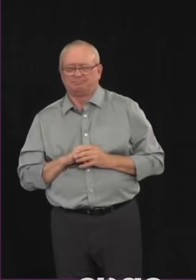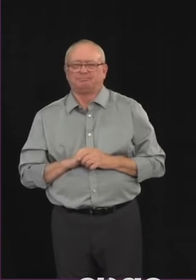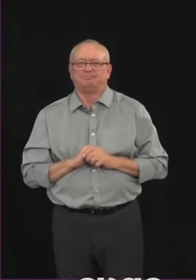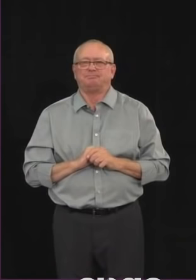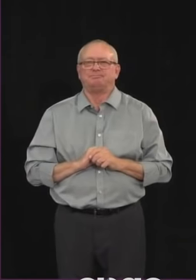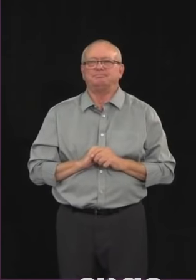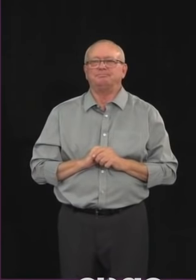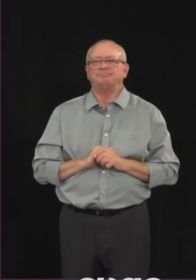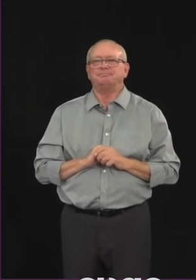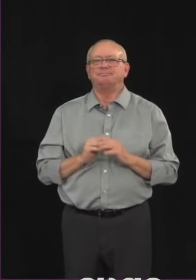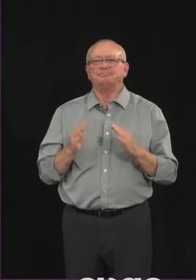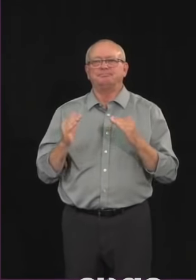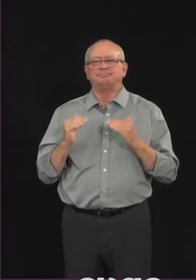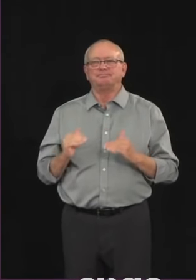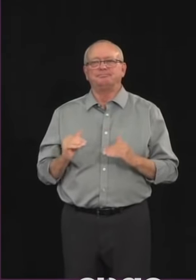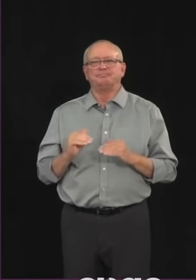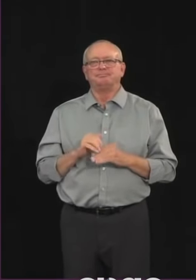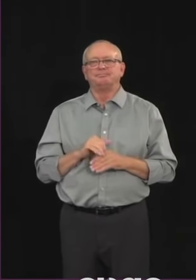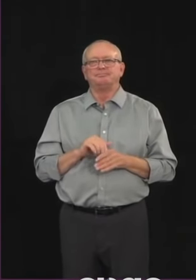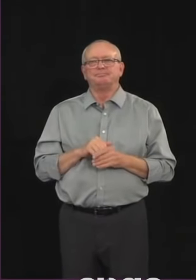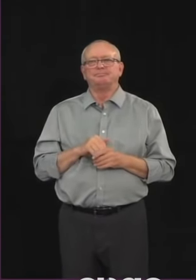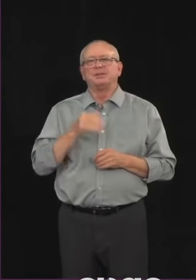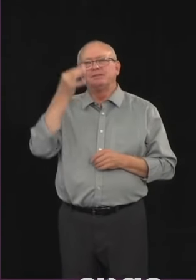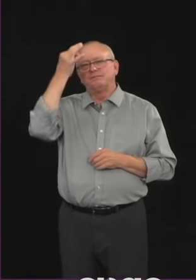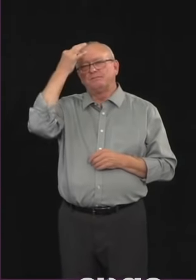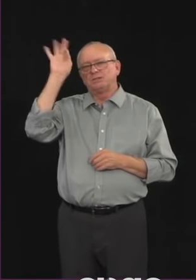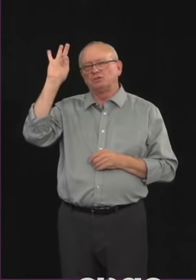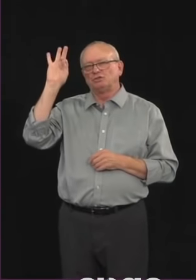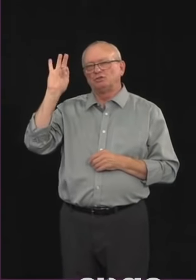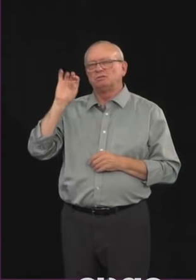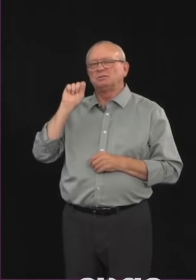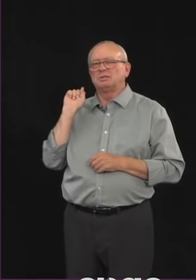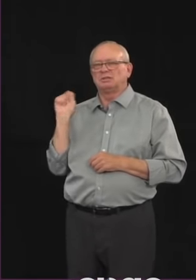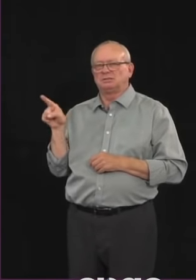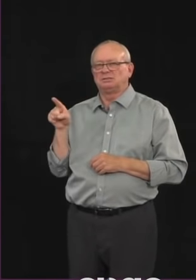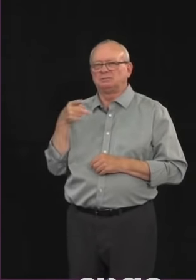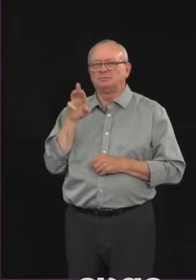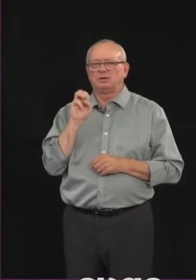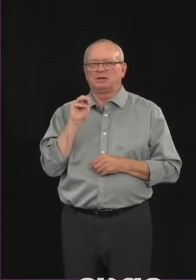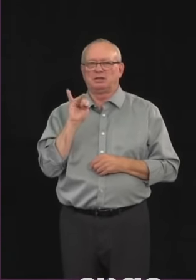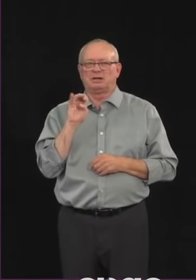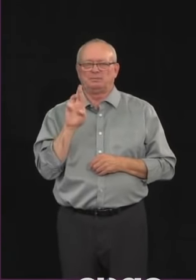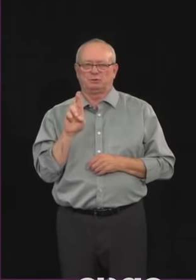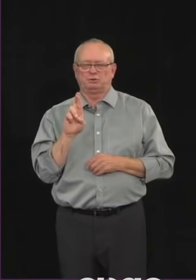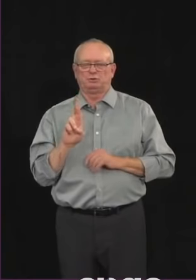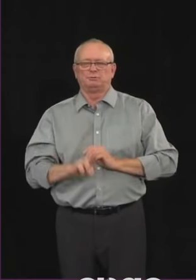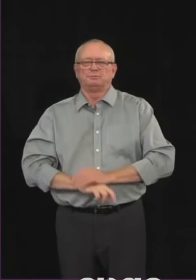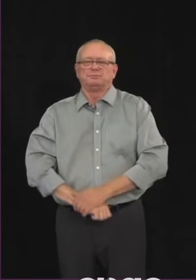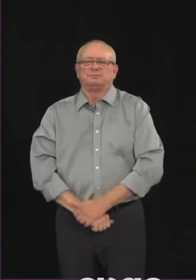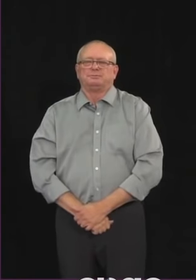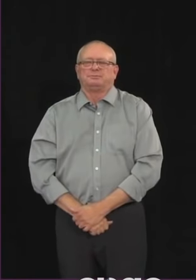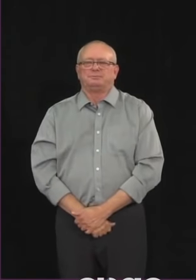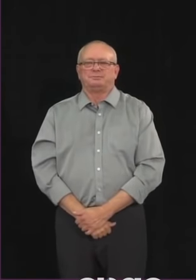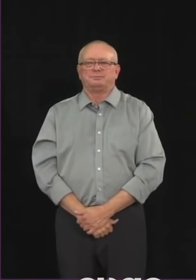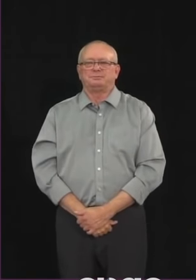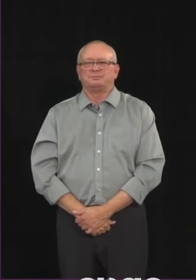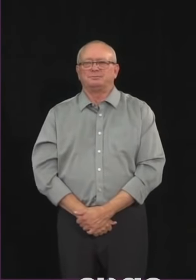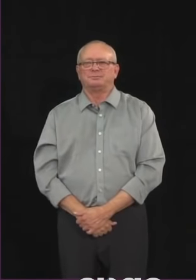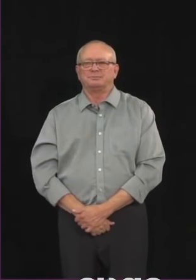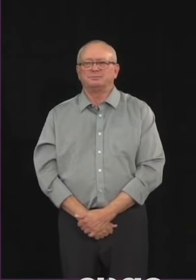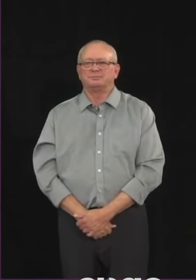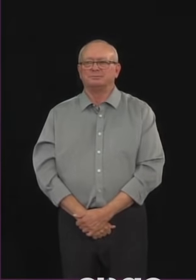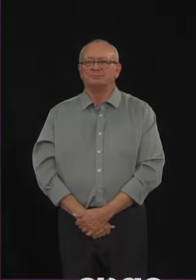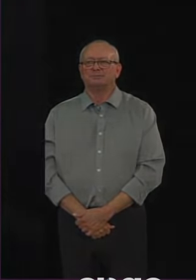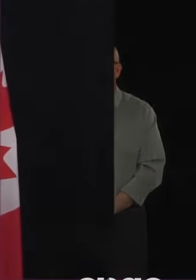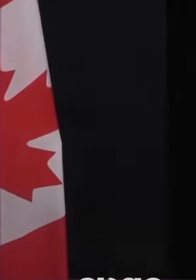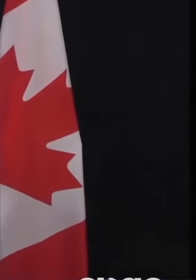kanji dark I would like to talk to you about border with the United States. Last